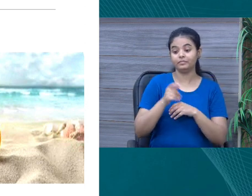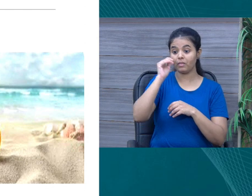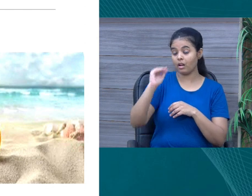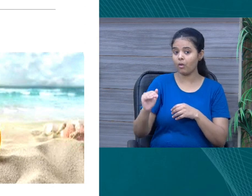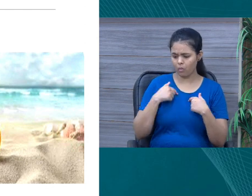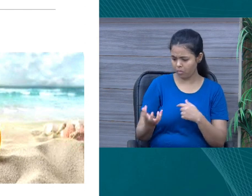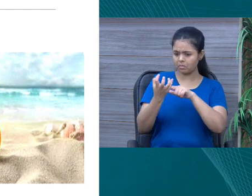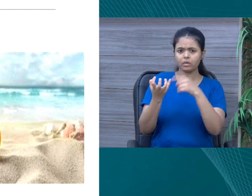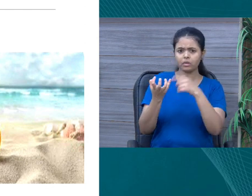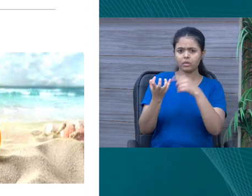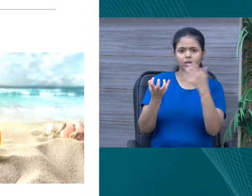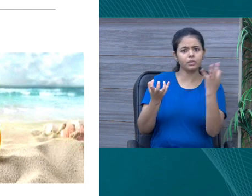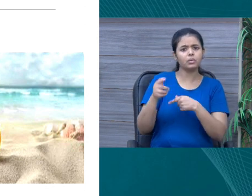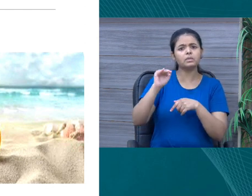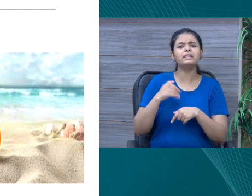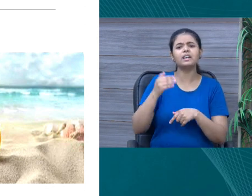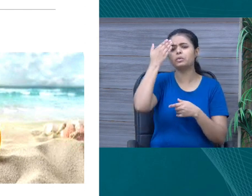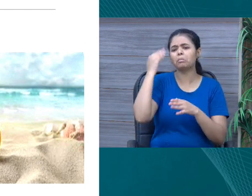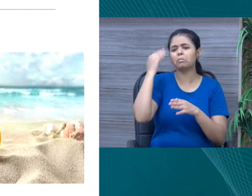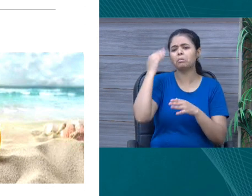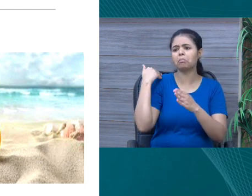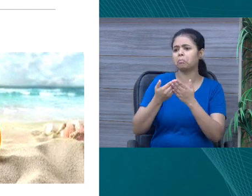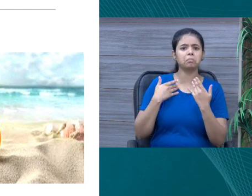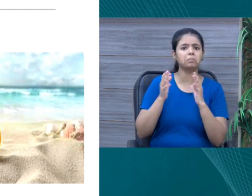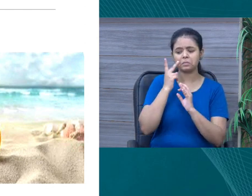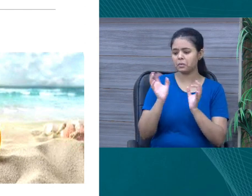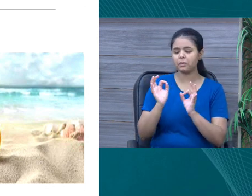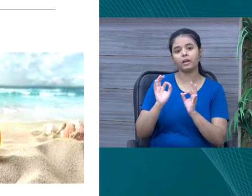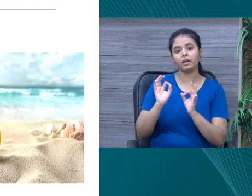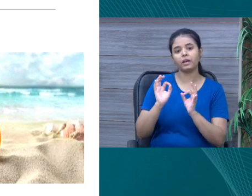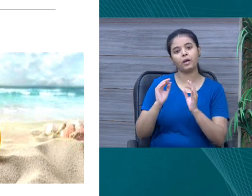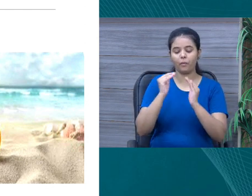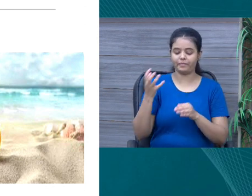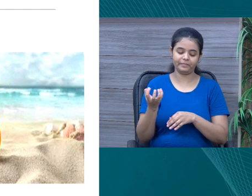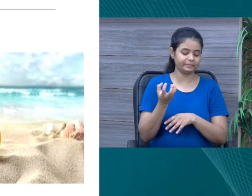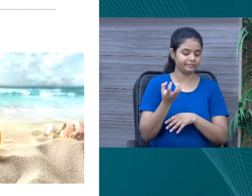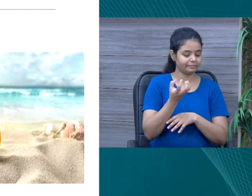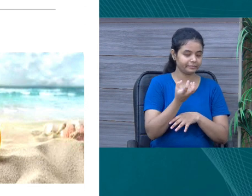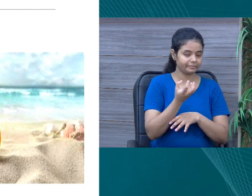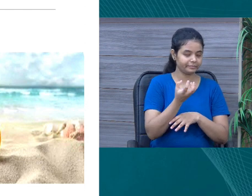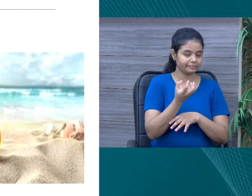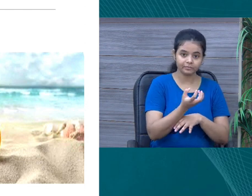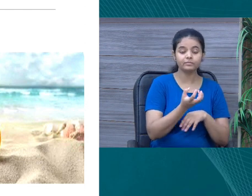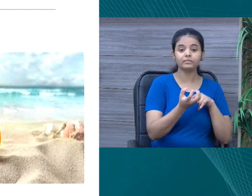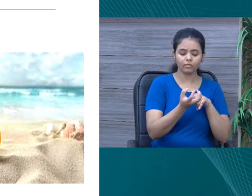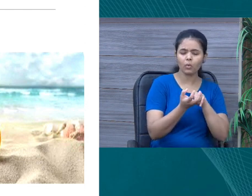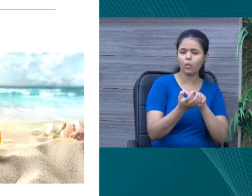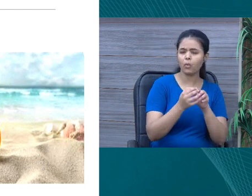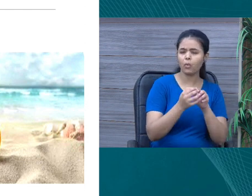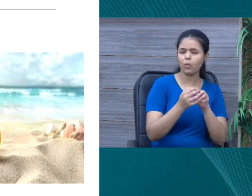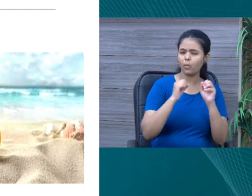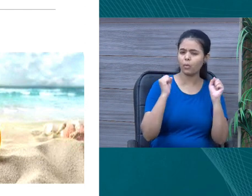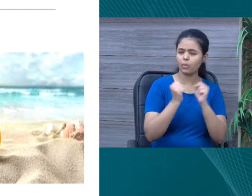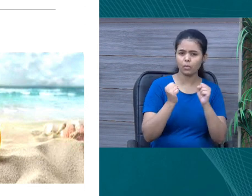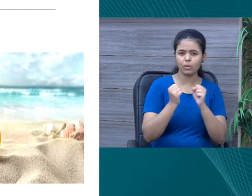he was very inquisitive to see the thing. He picked it up and took it home. The shell came from cold inside my hand.